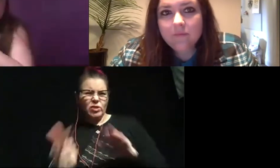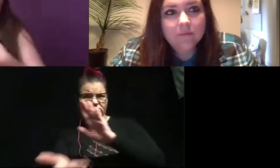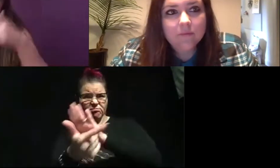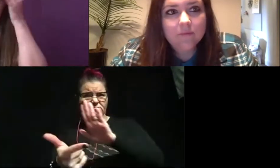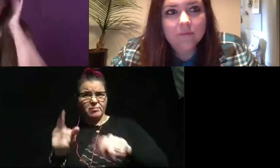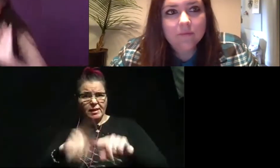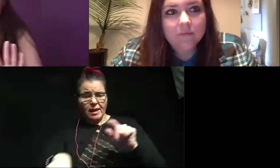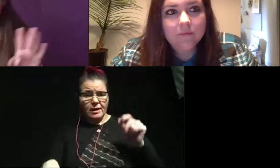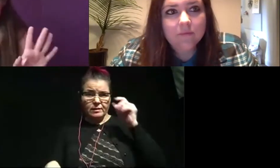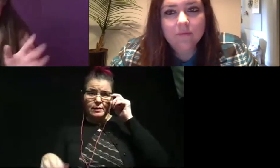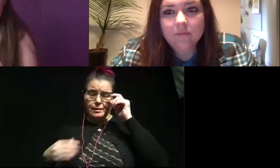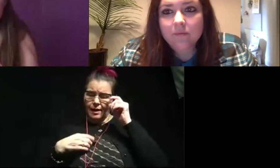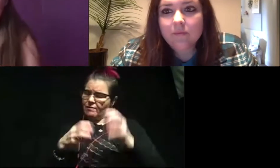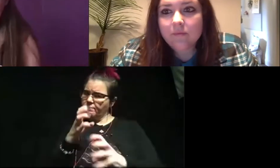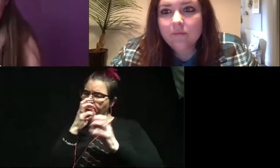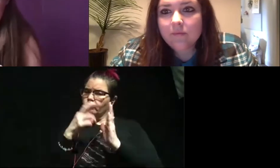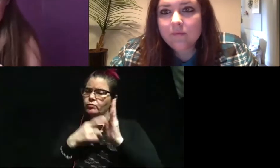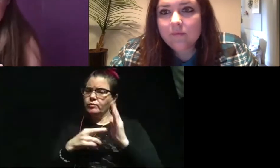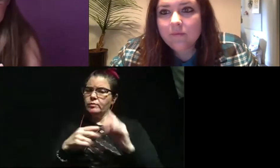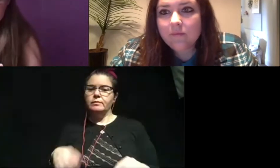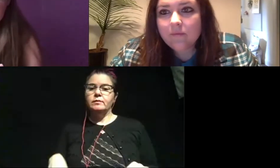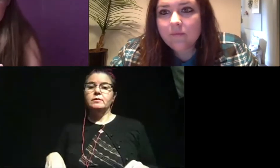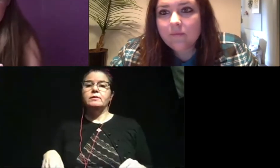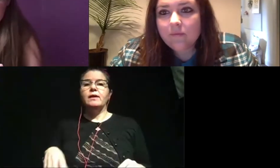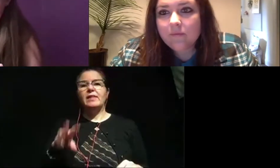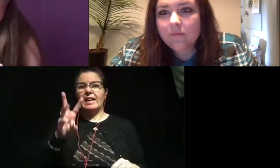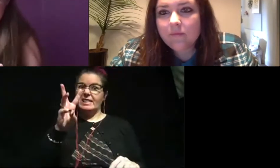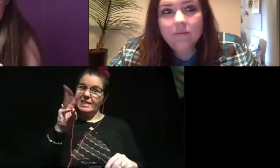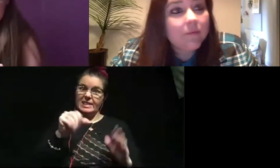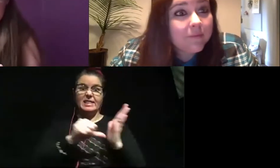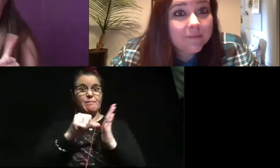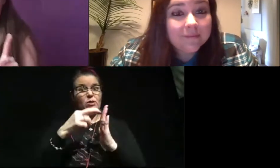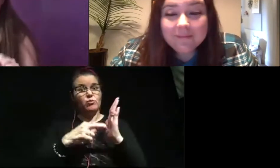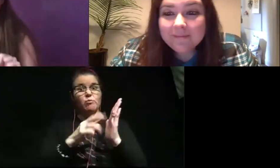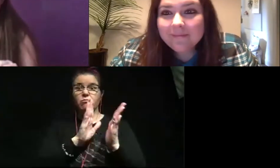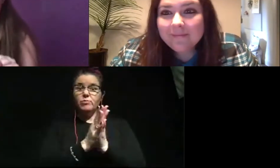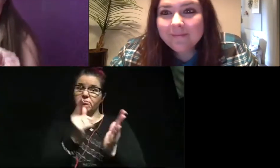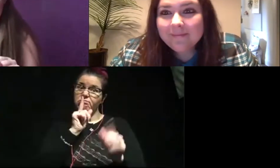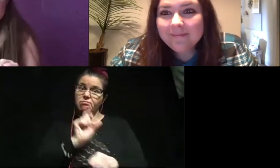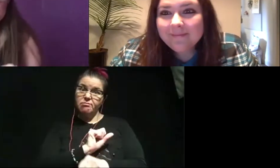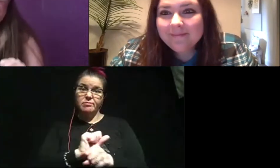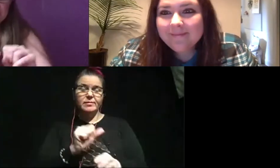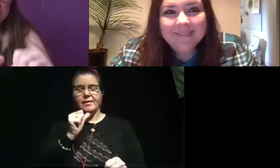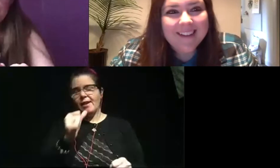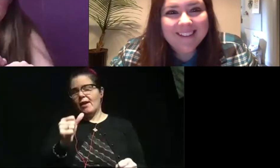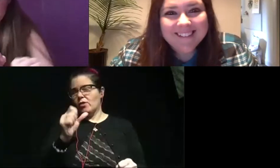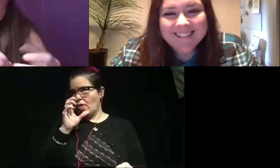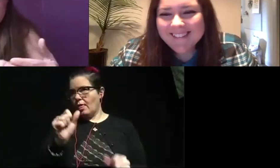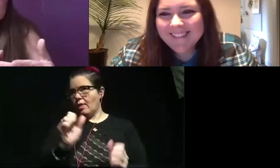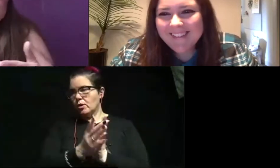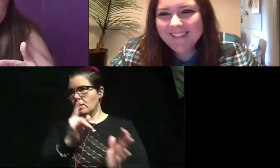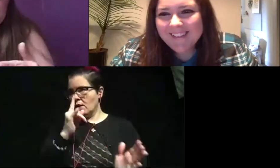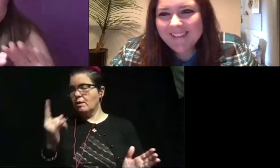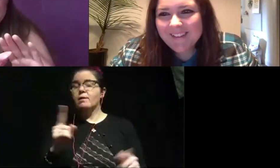paleontology. We have very strict rules about it. There's like a 60 page rule book about it. I'm not joking. It's not the best book you've ever read in your life. Very boring.